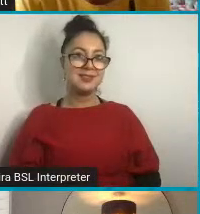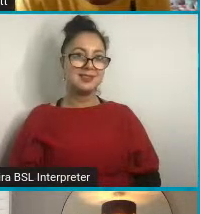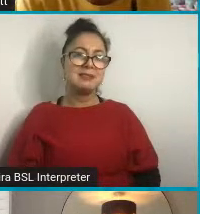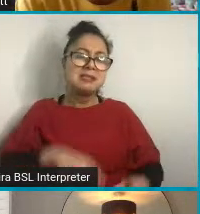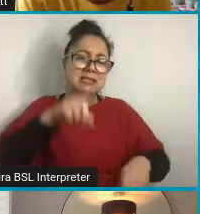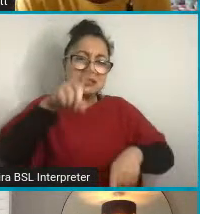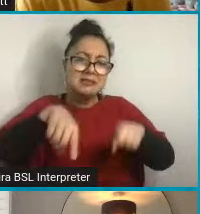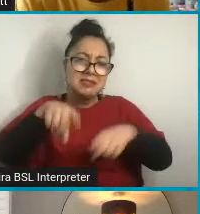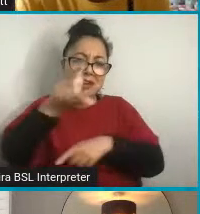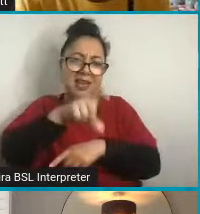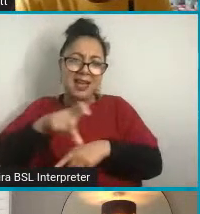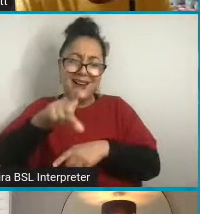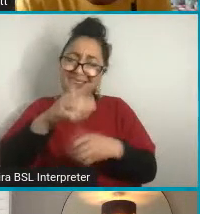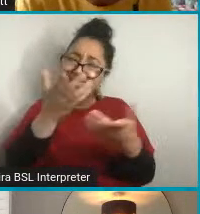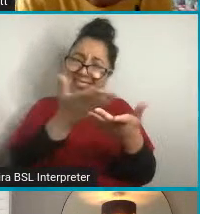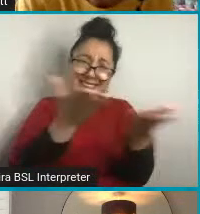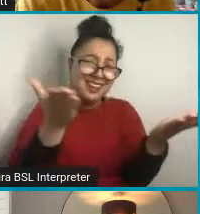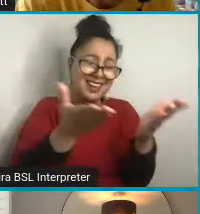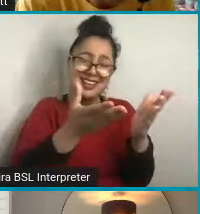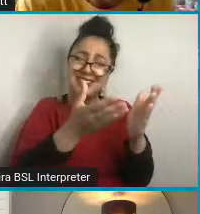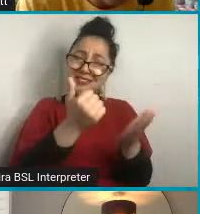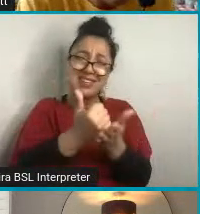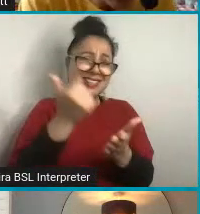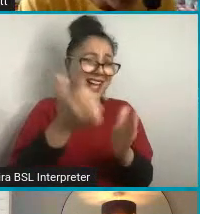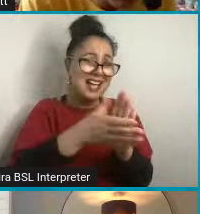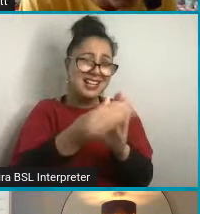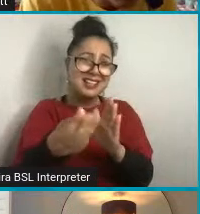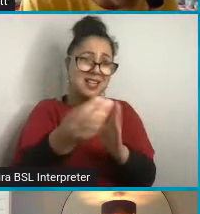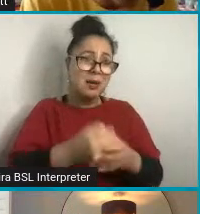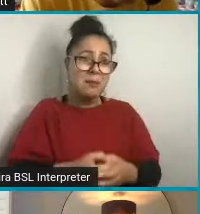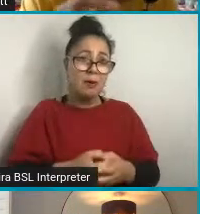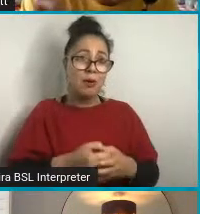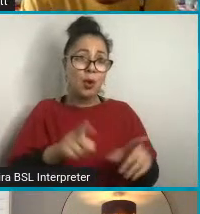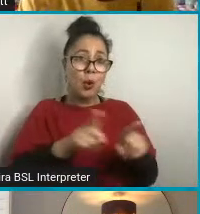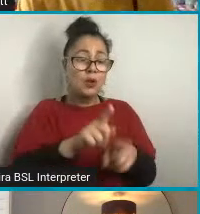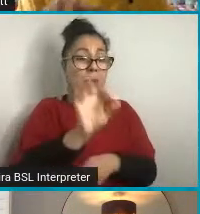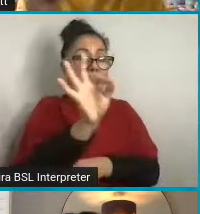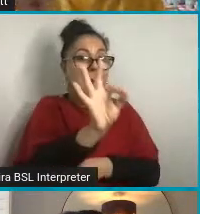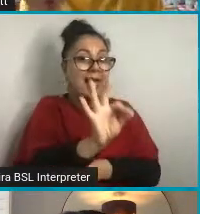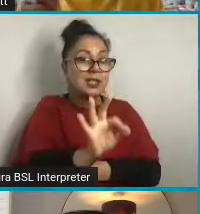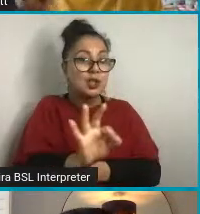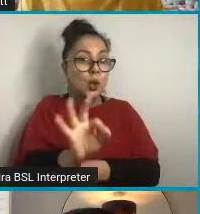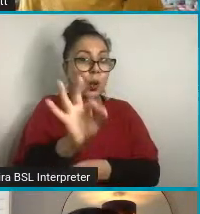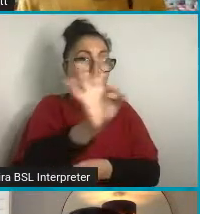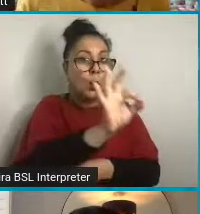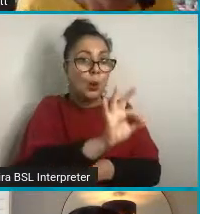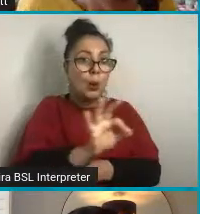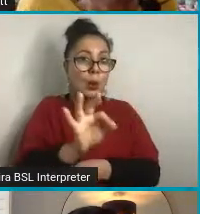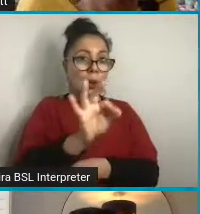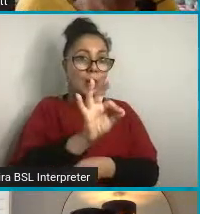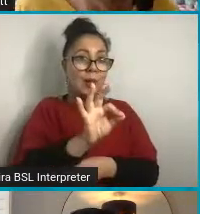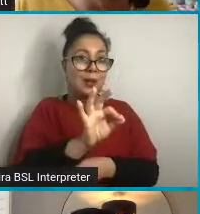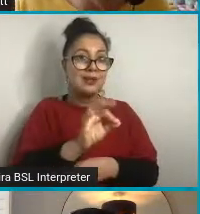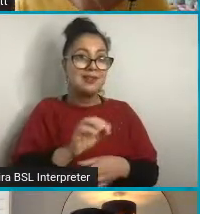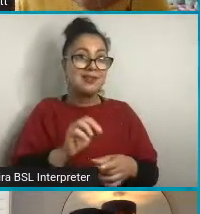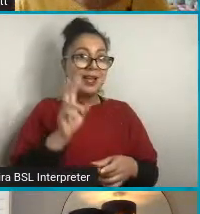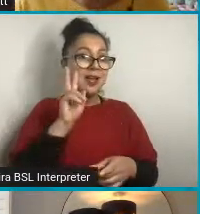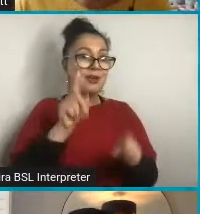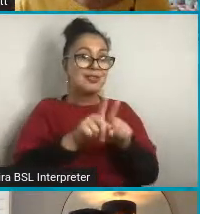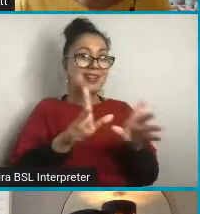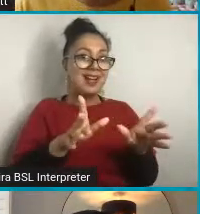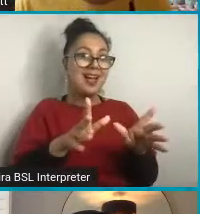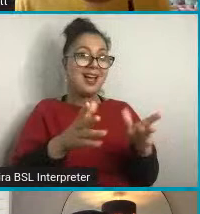colors. These are fantastic. And there's a pencil one as well, where it almost looks like the current